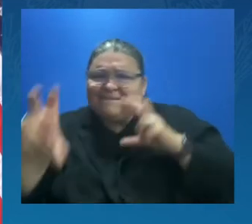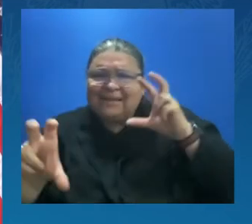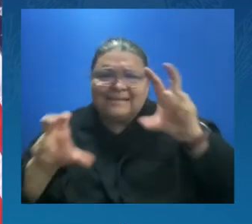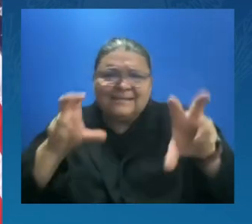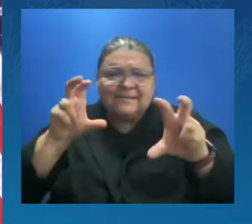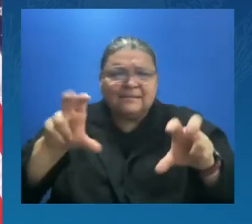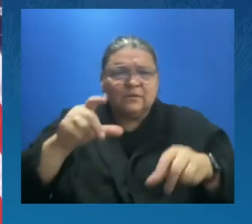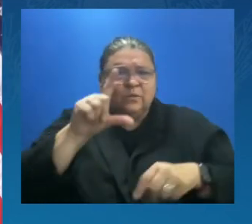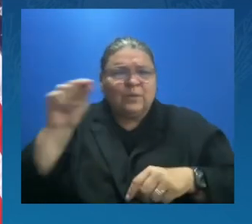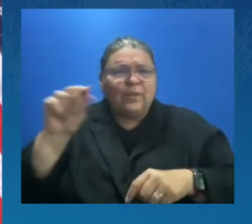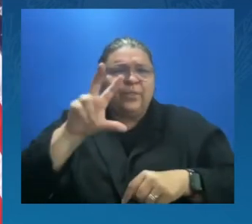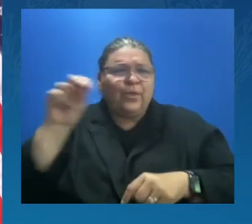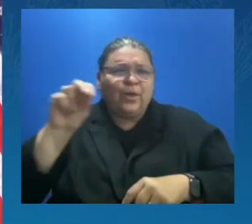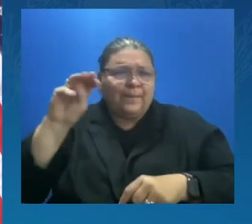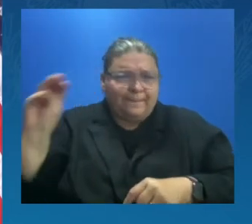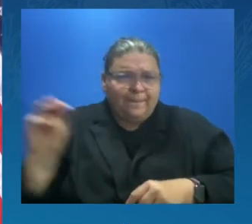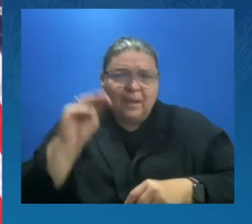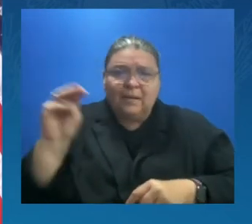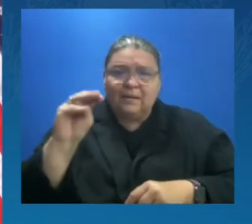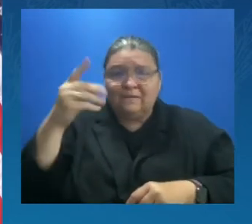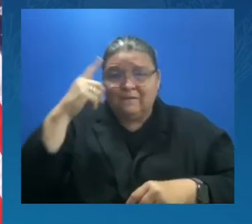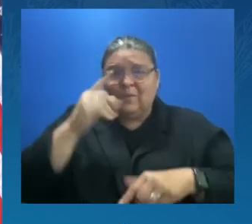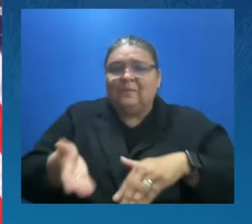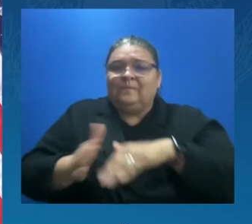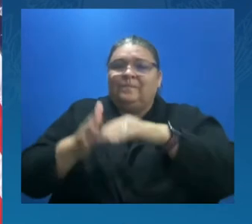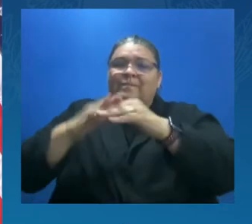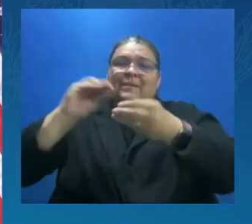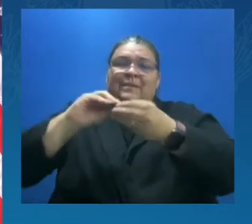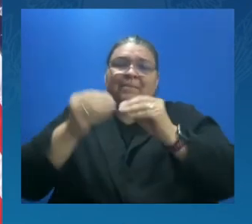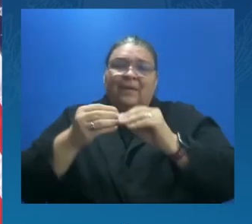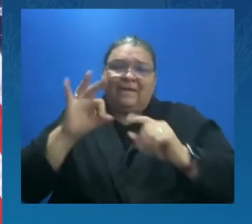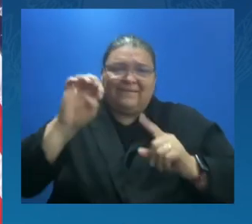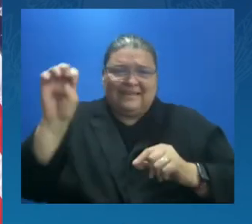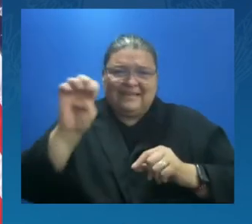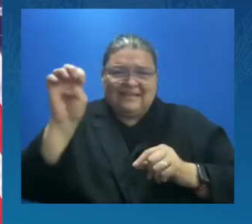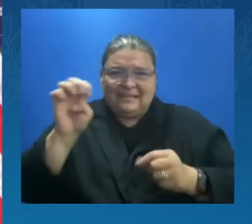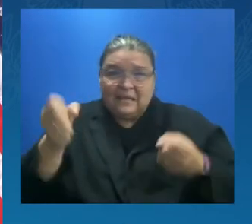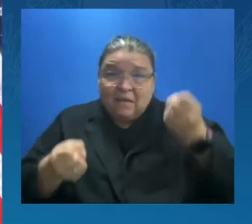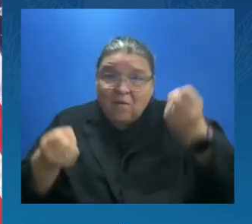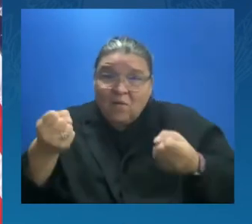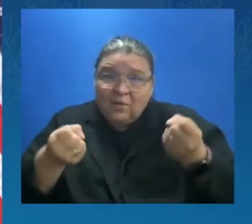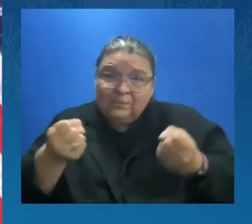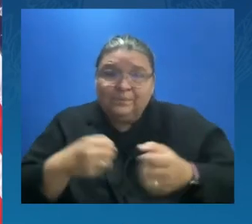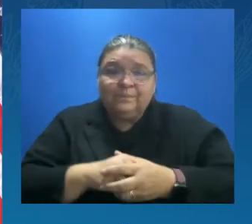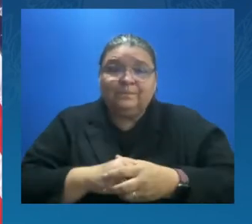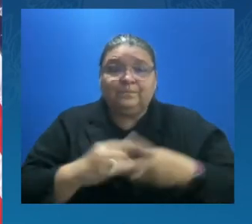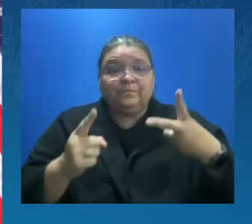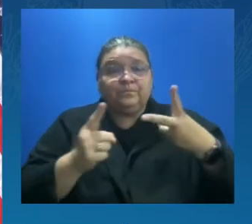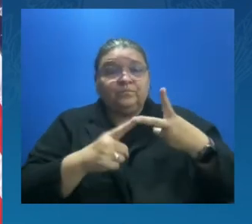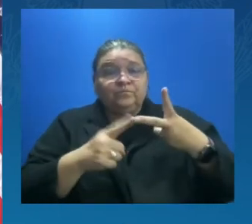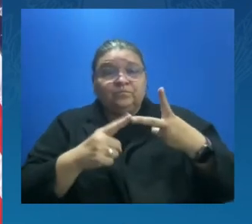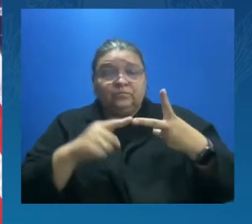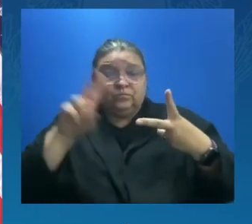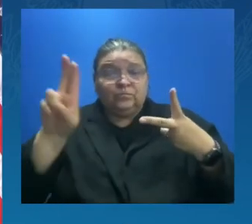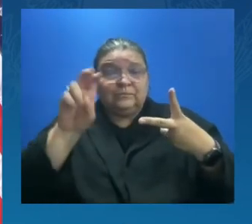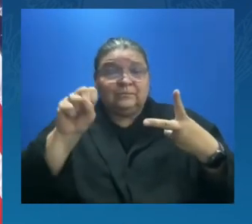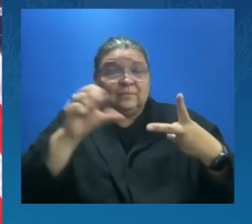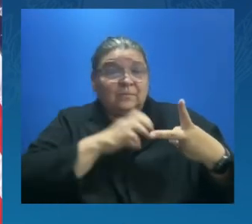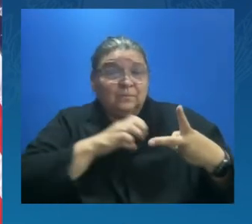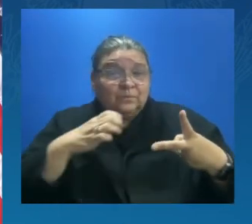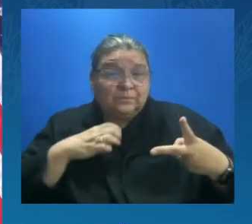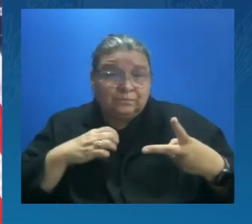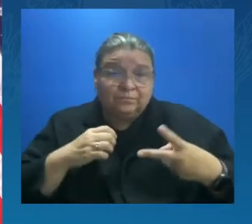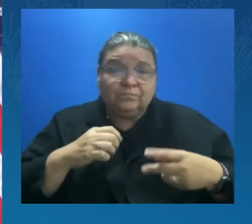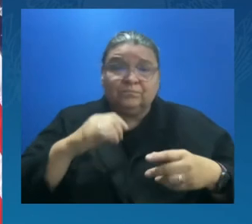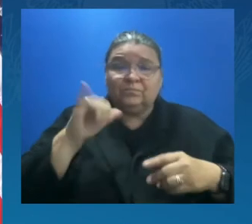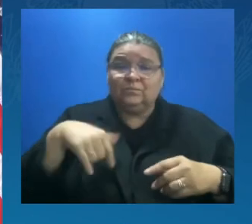In fact, when I was in the United States Senate, we were able to do the work of saying that we should focus on